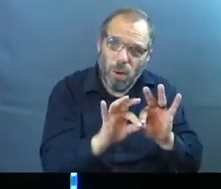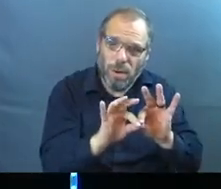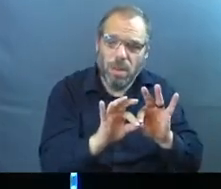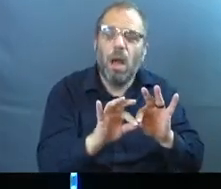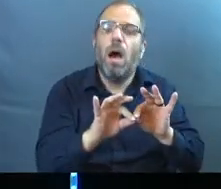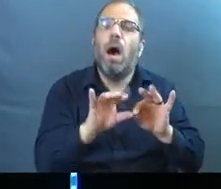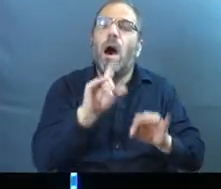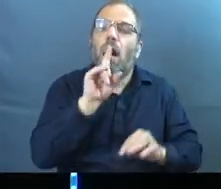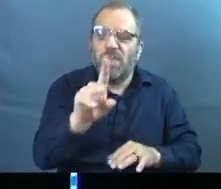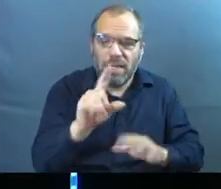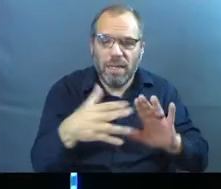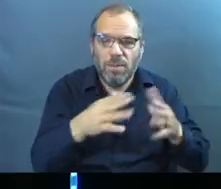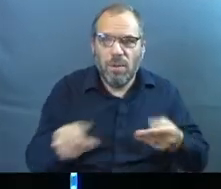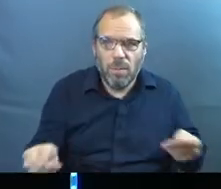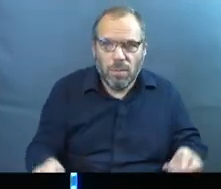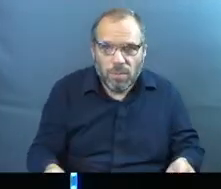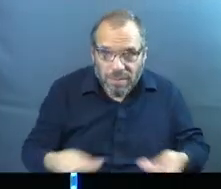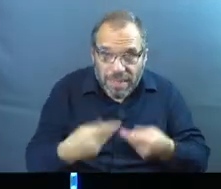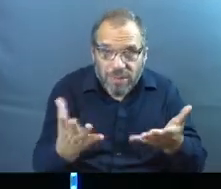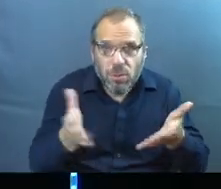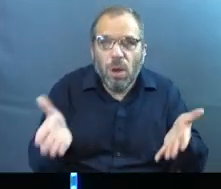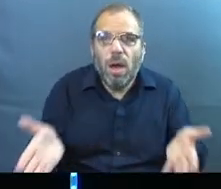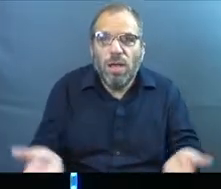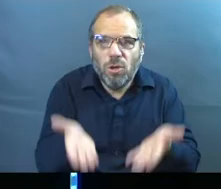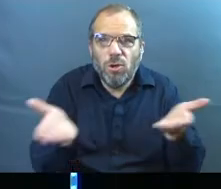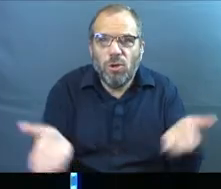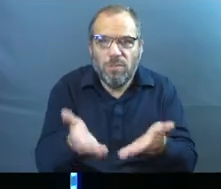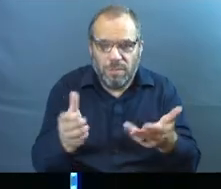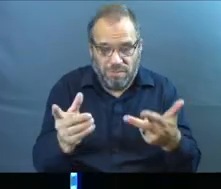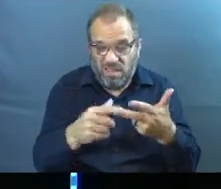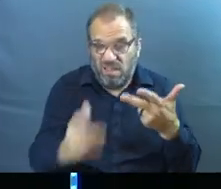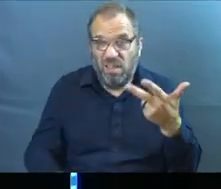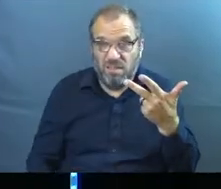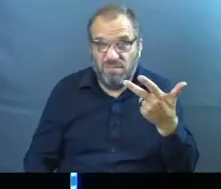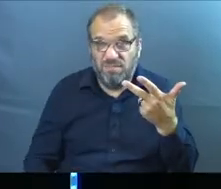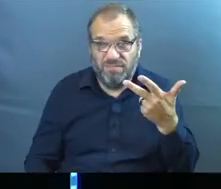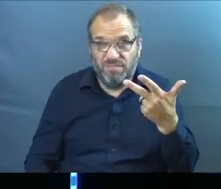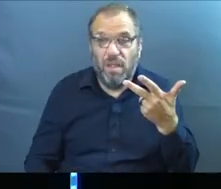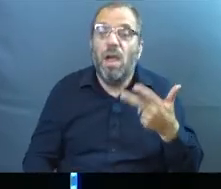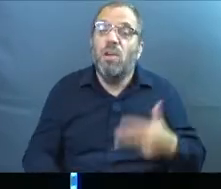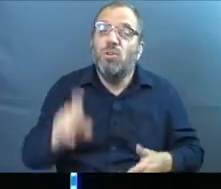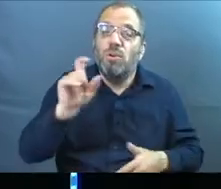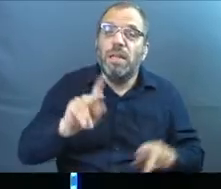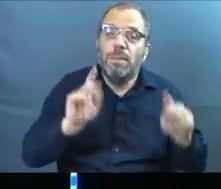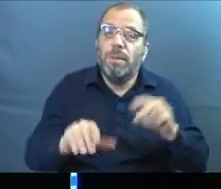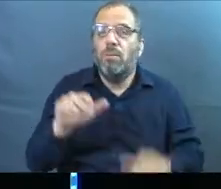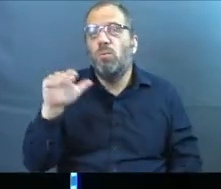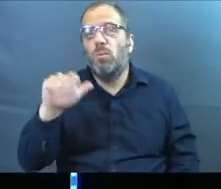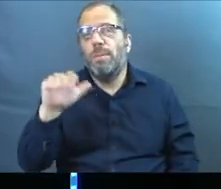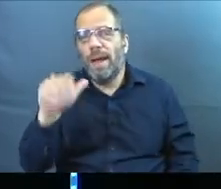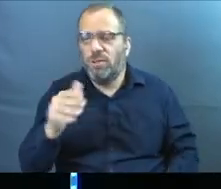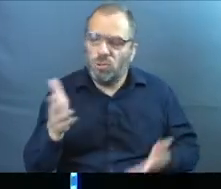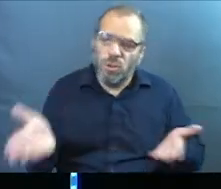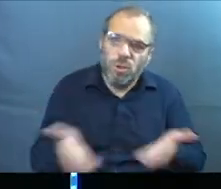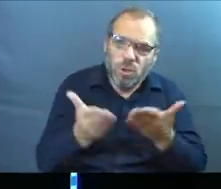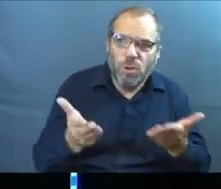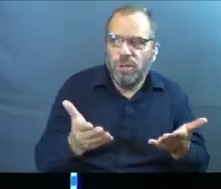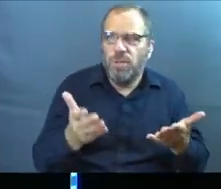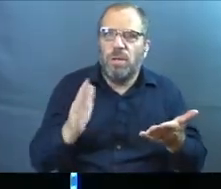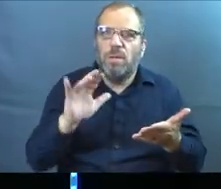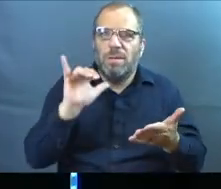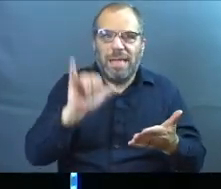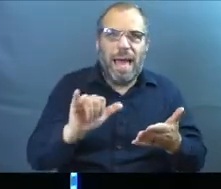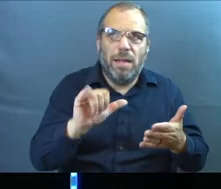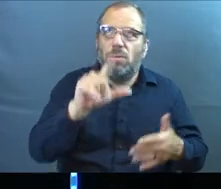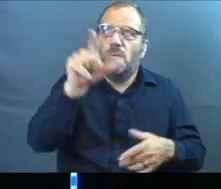Authentic community brings encouragement, folks. That's the third point. We need people around us who can come in and remind us and encourage us towards